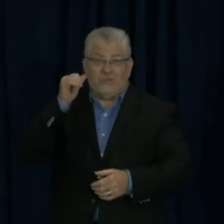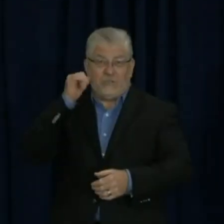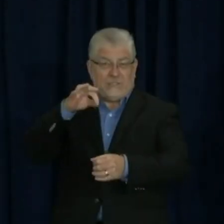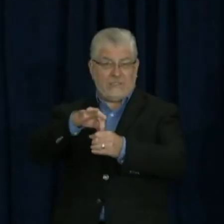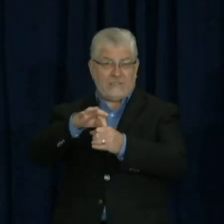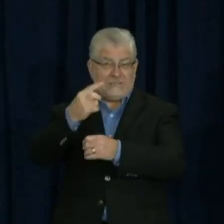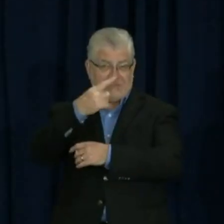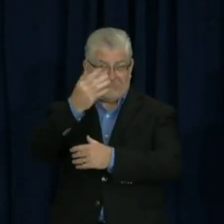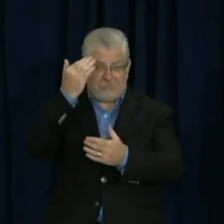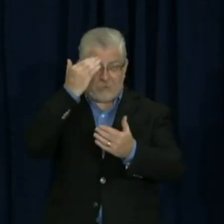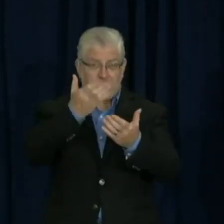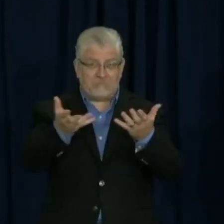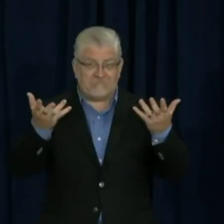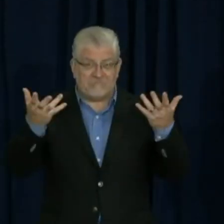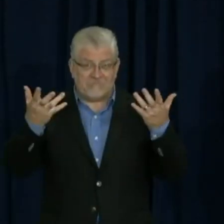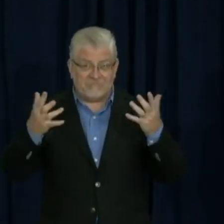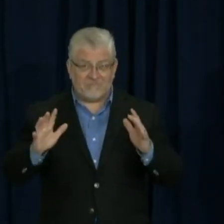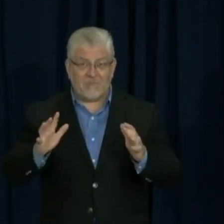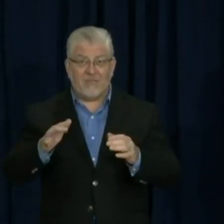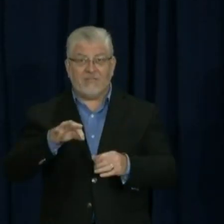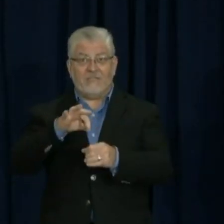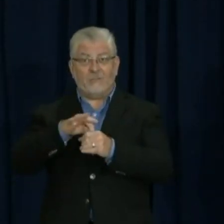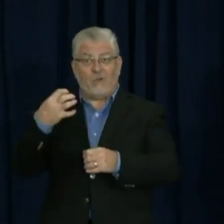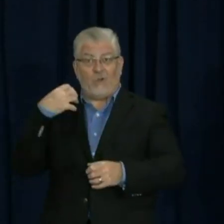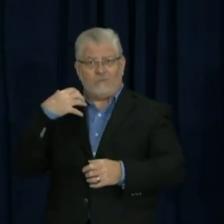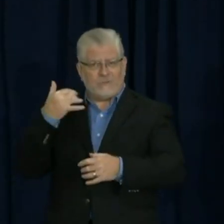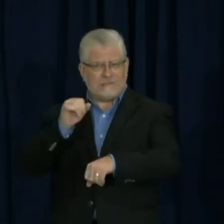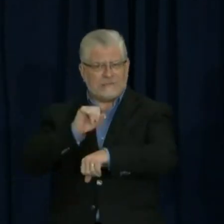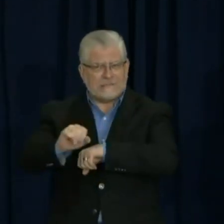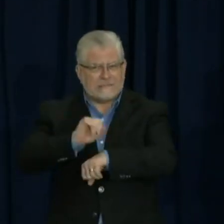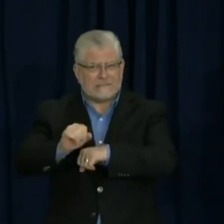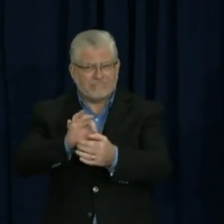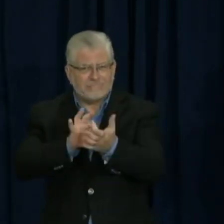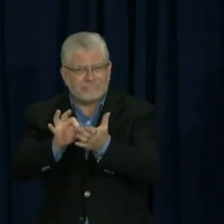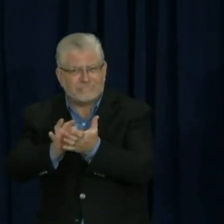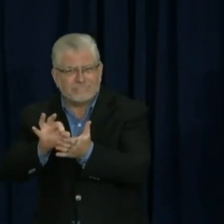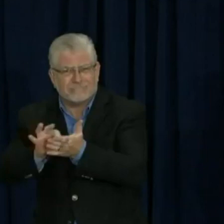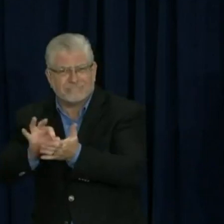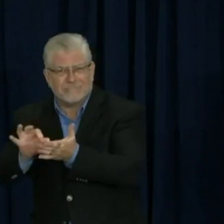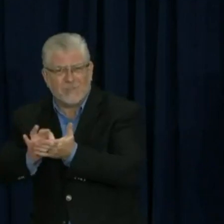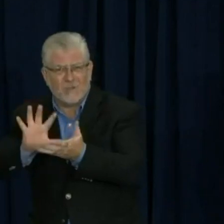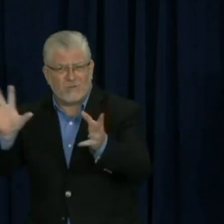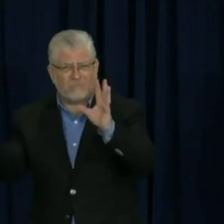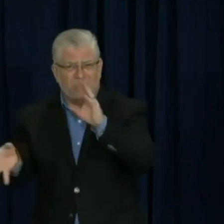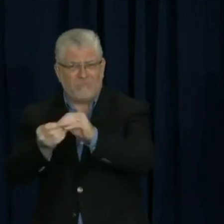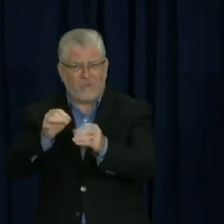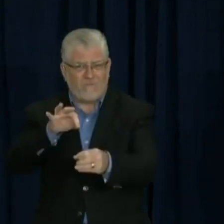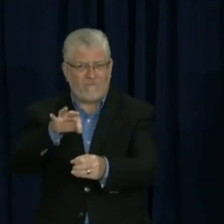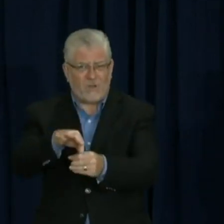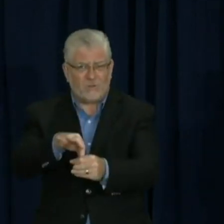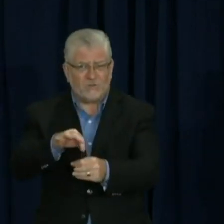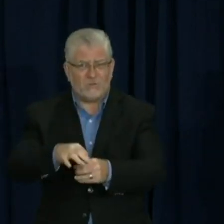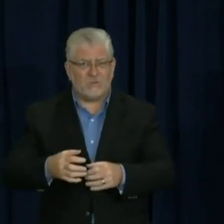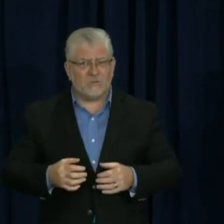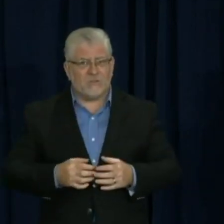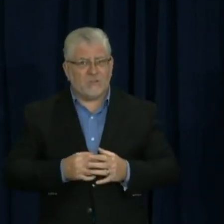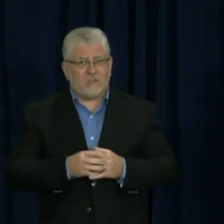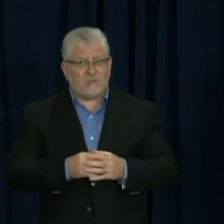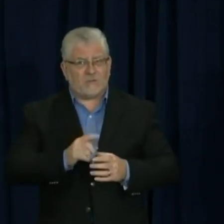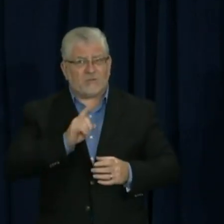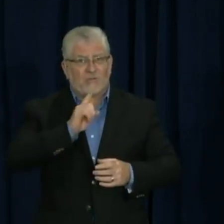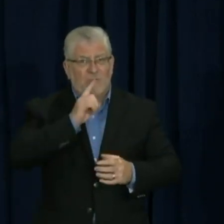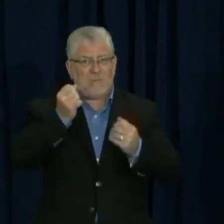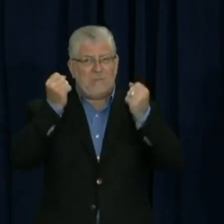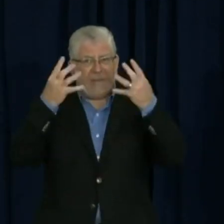Election officials are still at work counting the votes. In fact, a lot of the county election